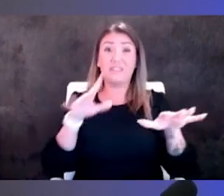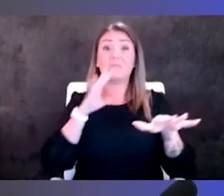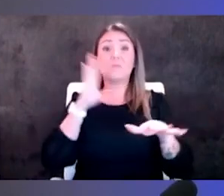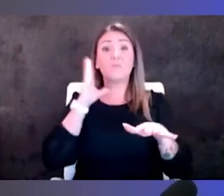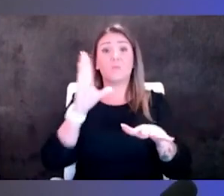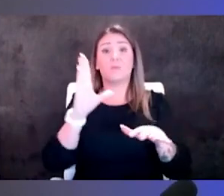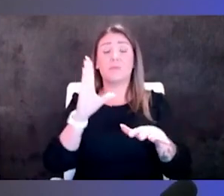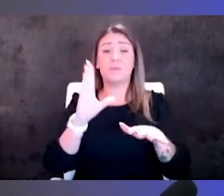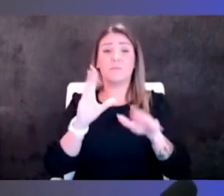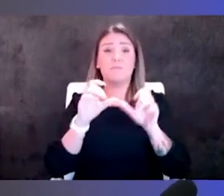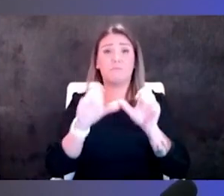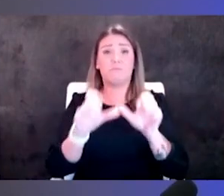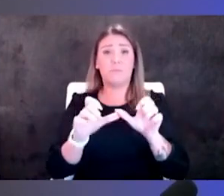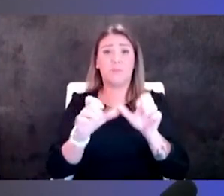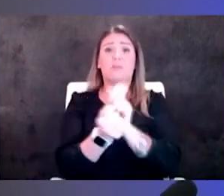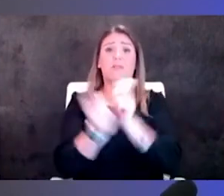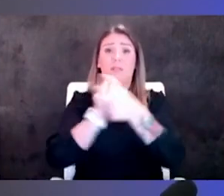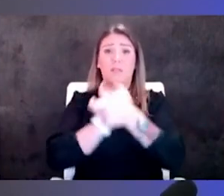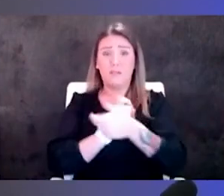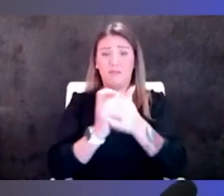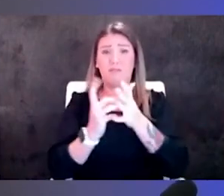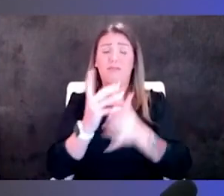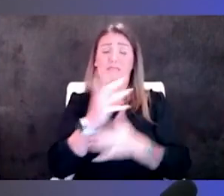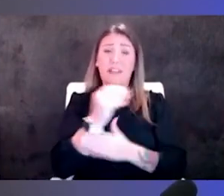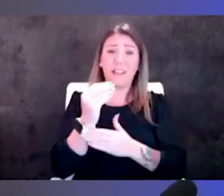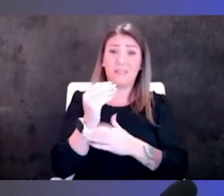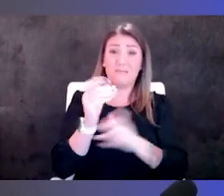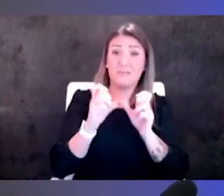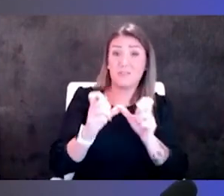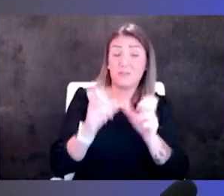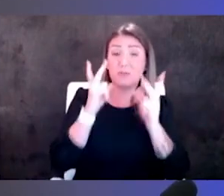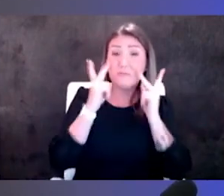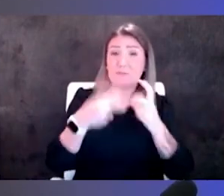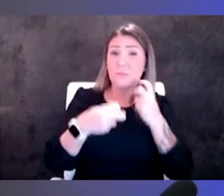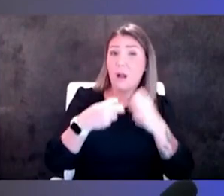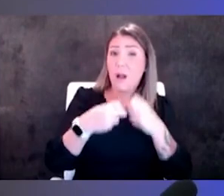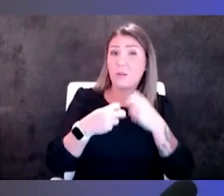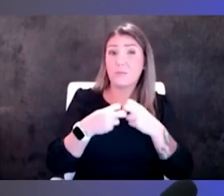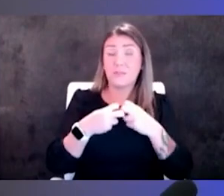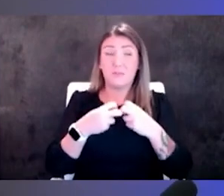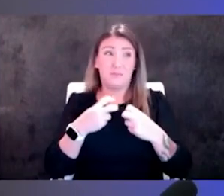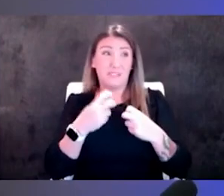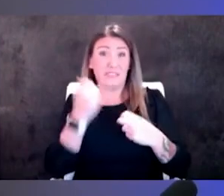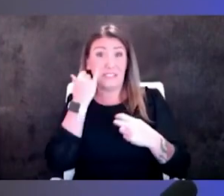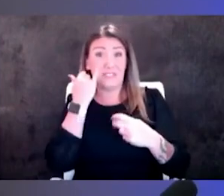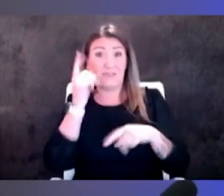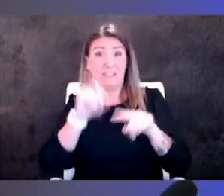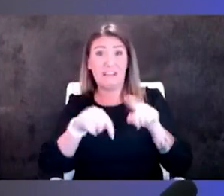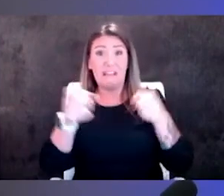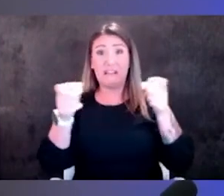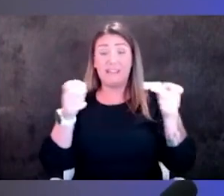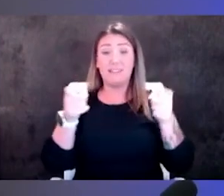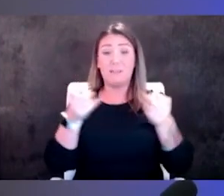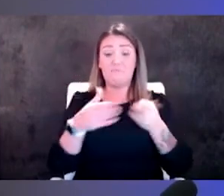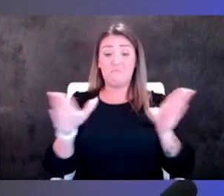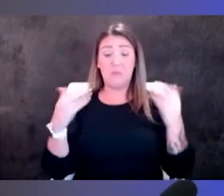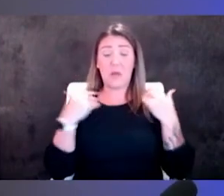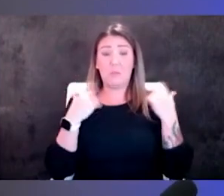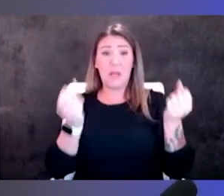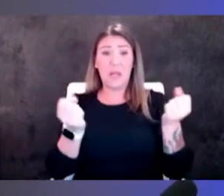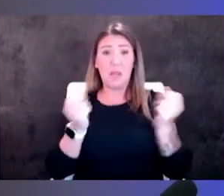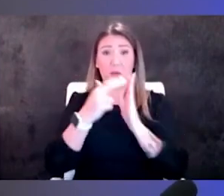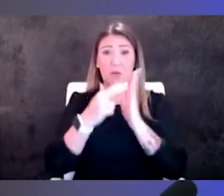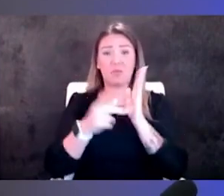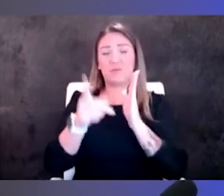continue to see problems unless we get our handle on it and the public health measures that we've all been promoting that you do a great job